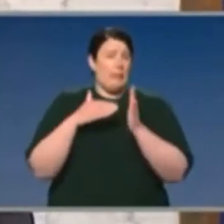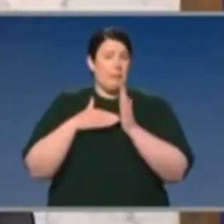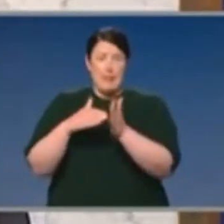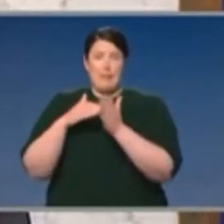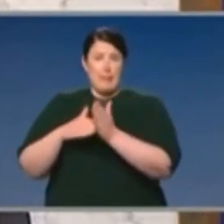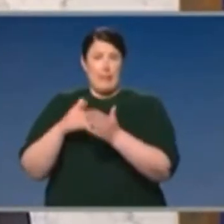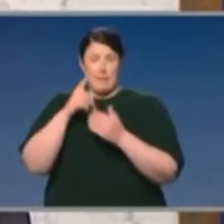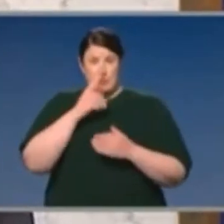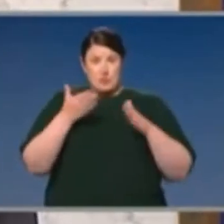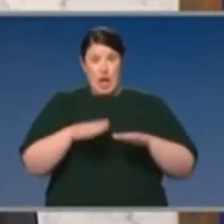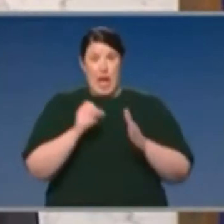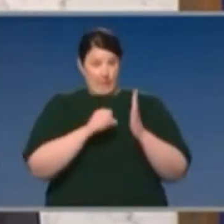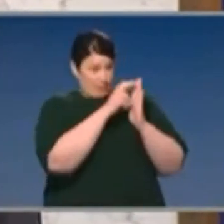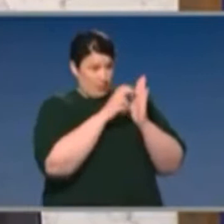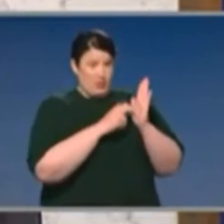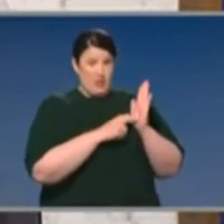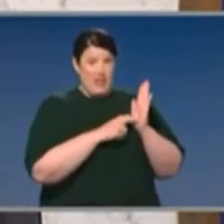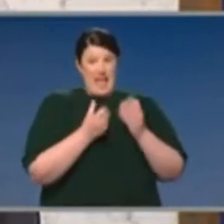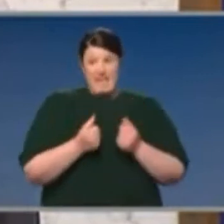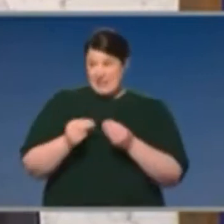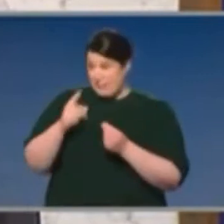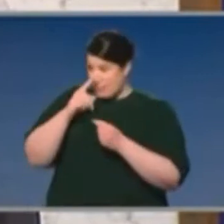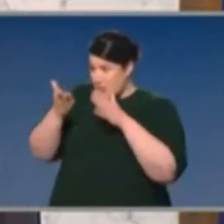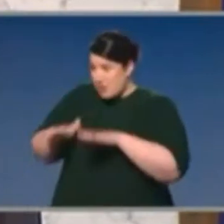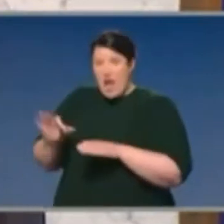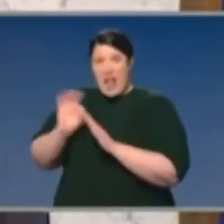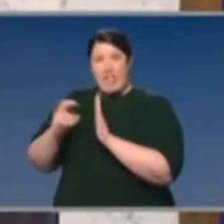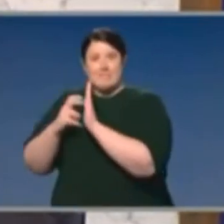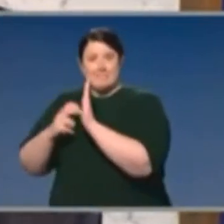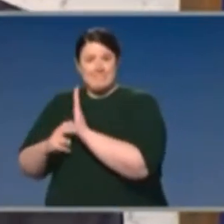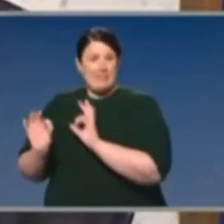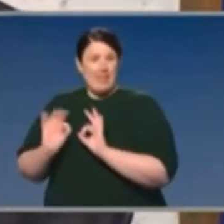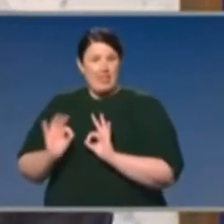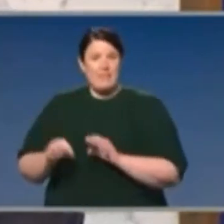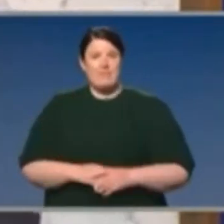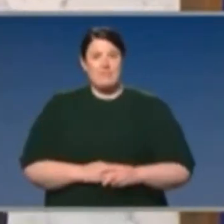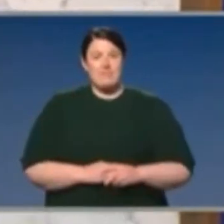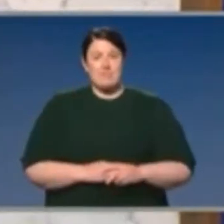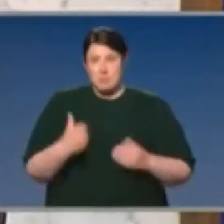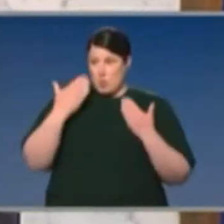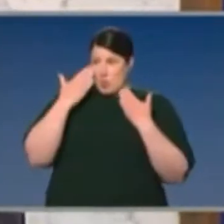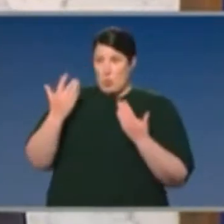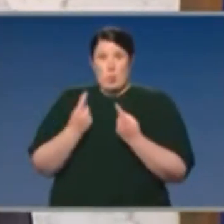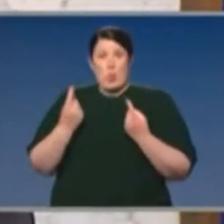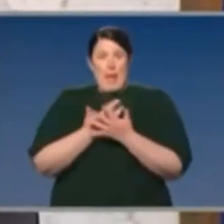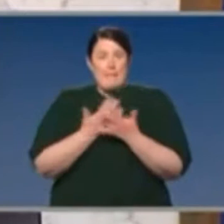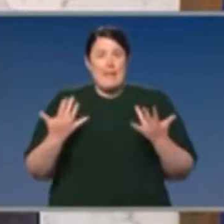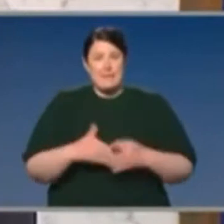no doubt numerous more that have never been recorded or counted. We've been able to secure for Australia